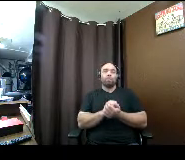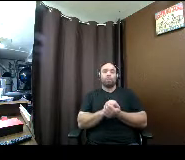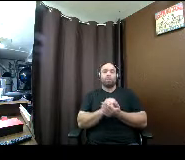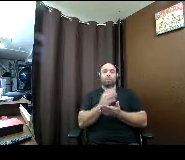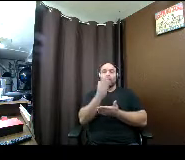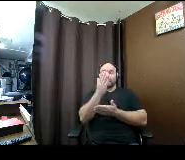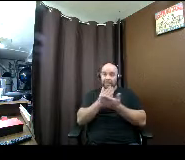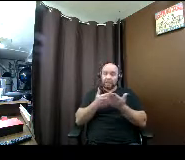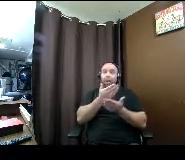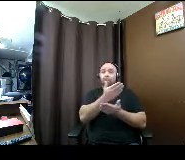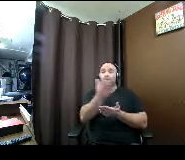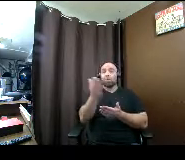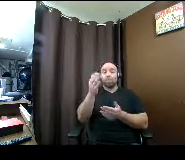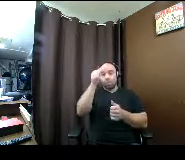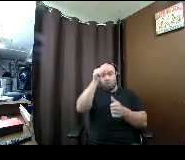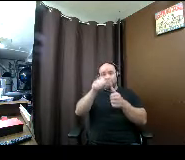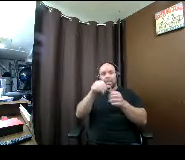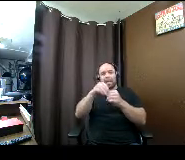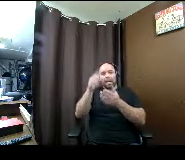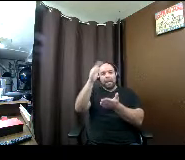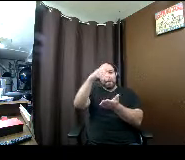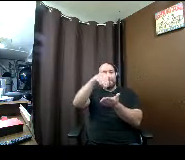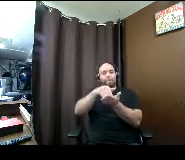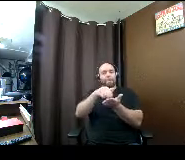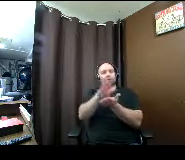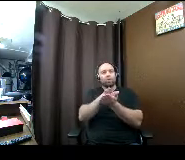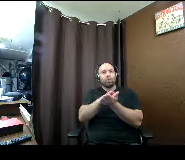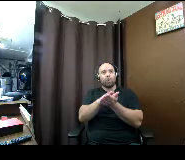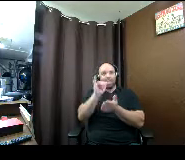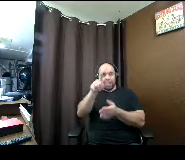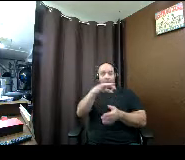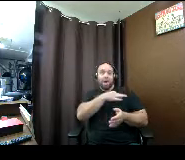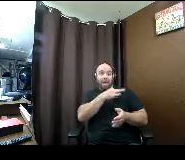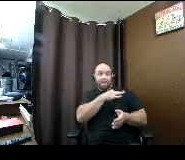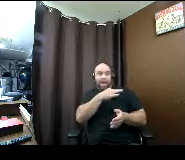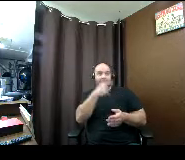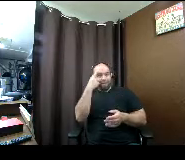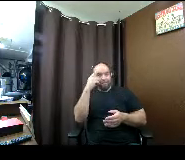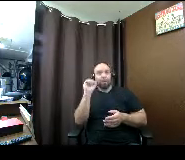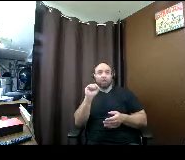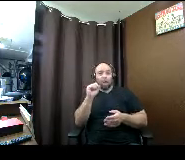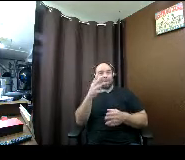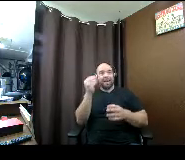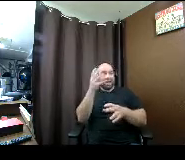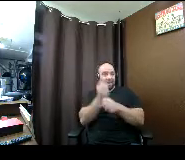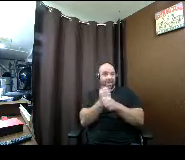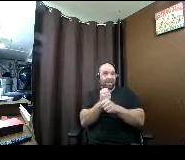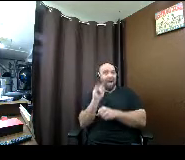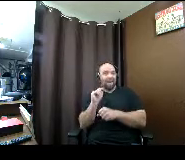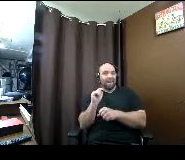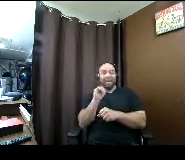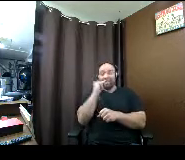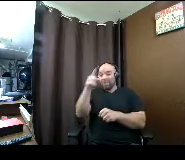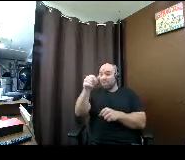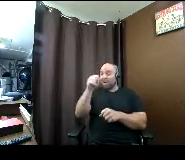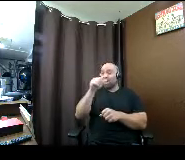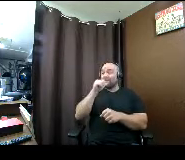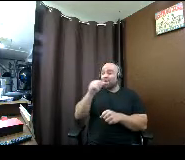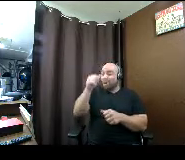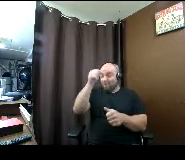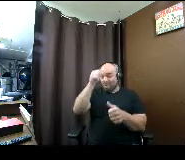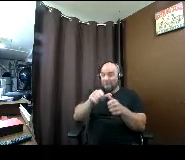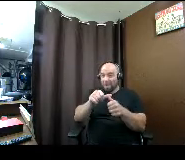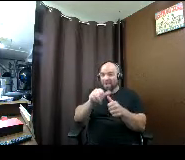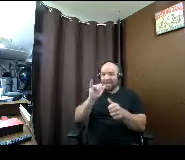will remember in middle school that you applied for a scholarship and got it and if you don't remember that's okay middle school was a long time ago